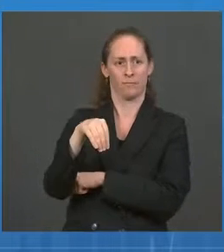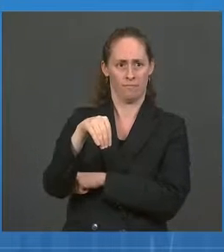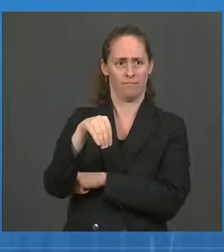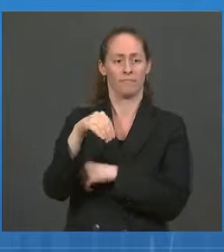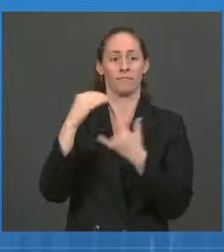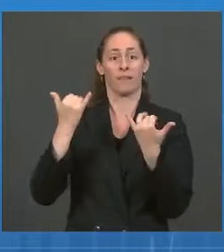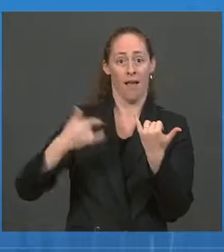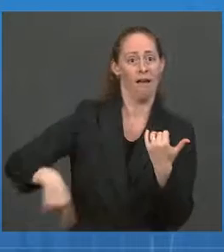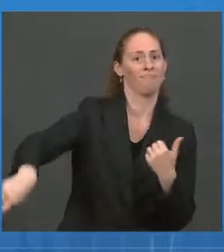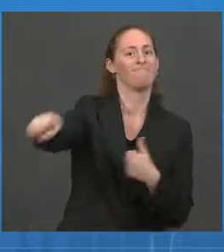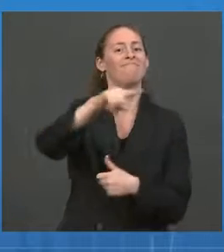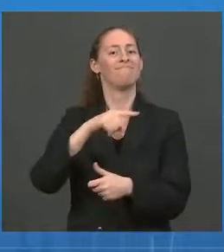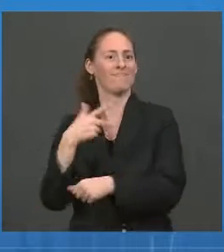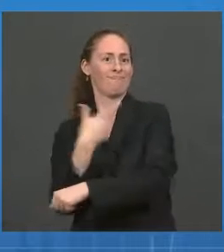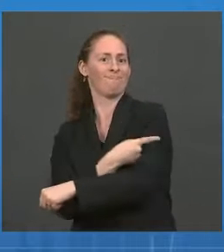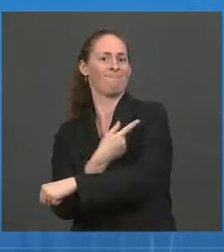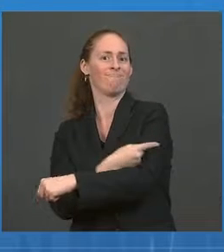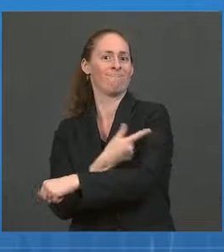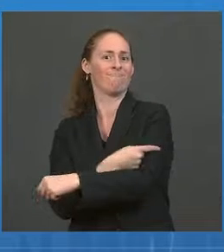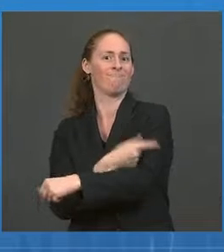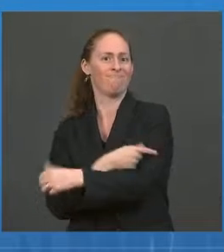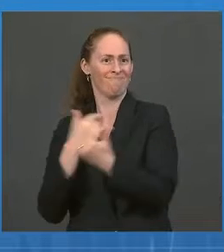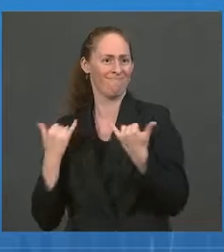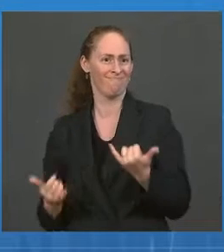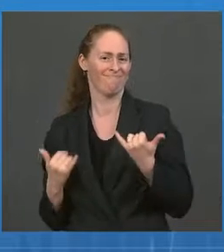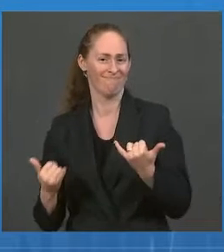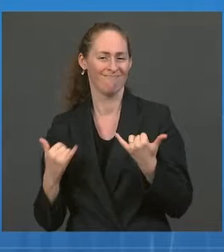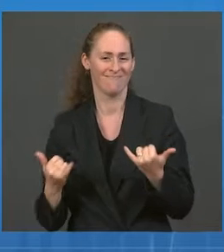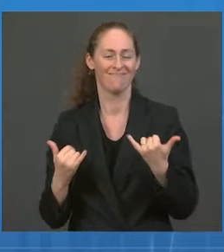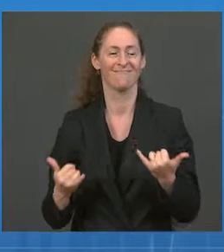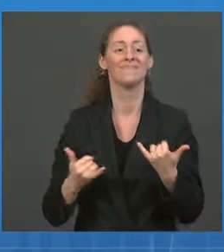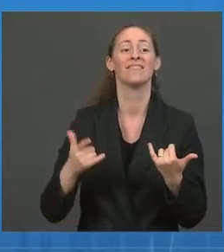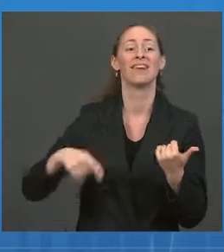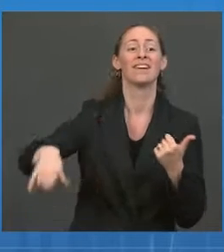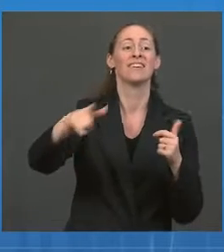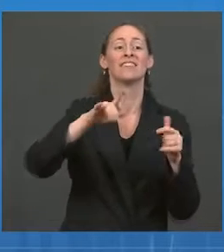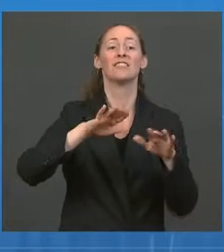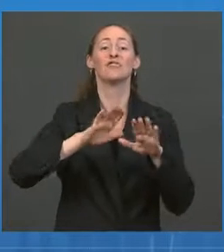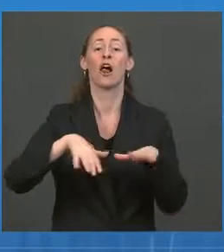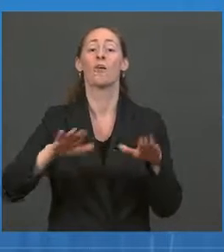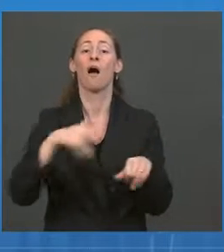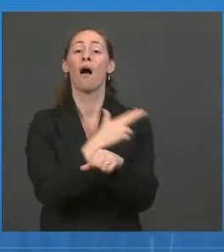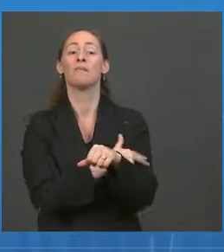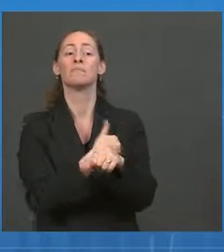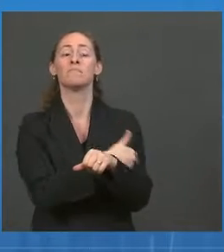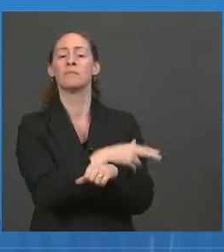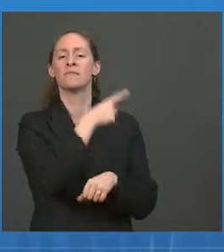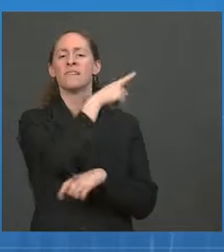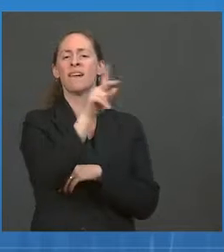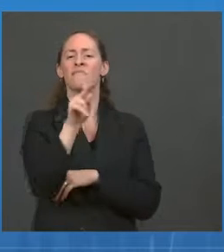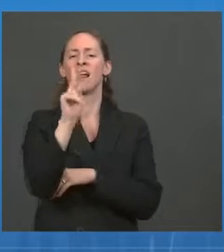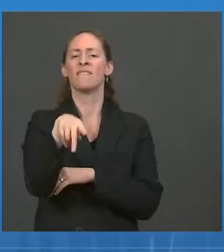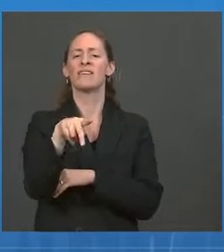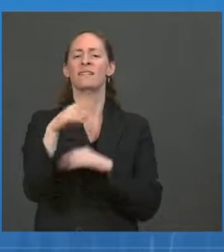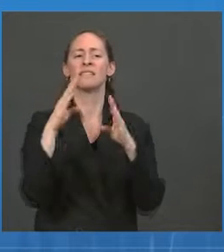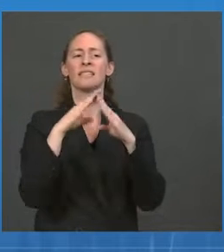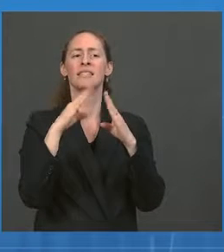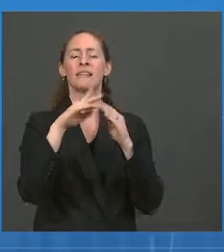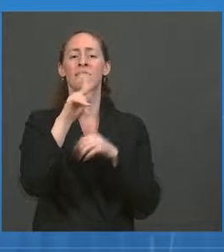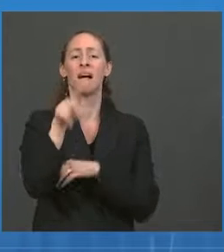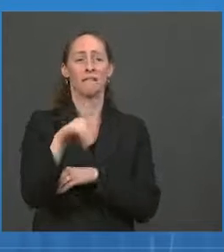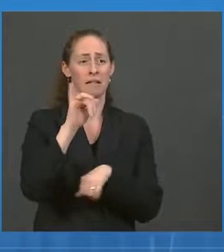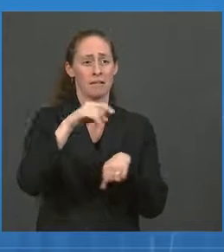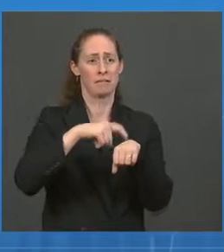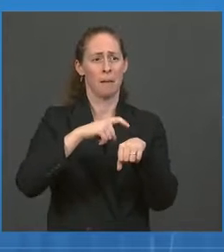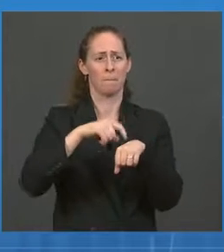The same is true for Children's Hospital of Philadelphia. Requiring vaccinations has led to about 90 percent of its workforce